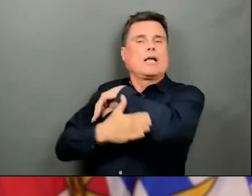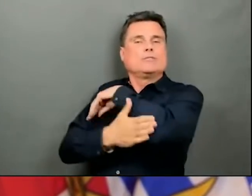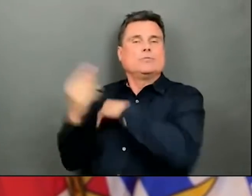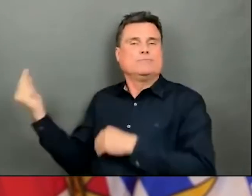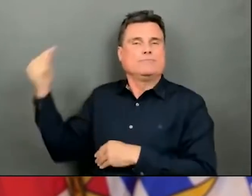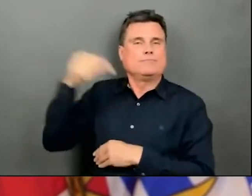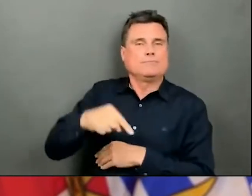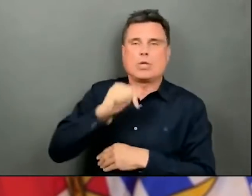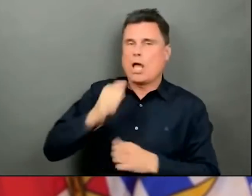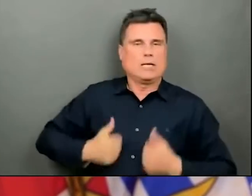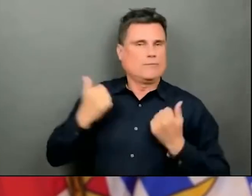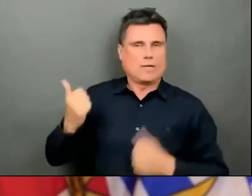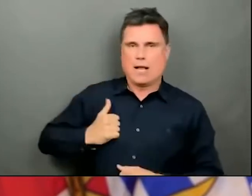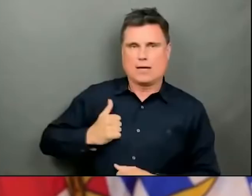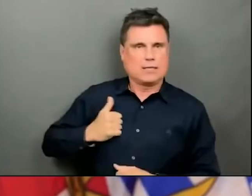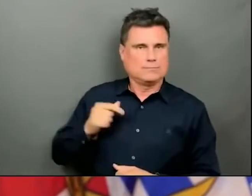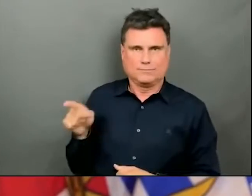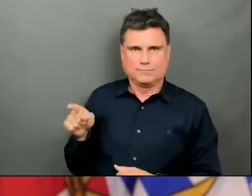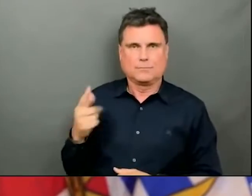outside of Canada.